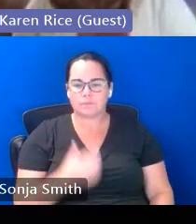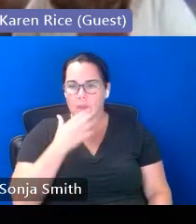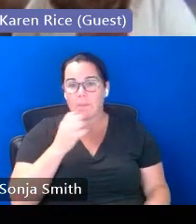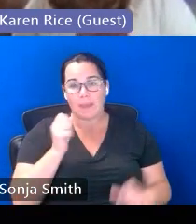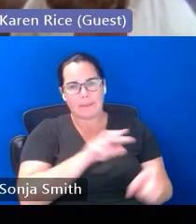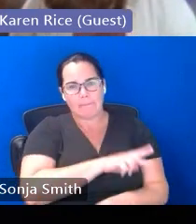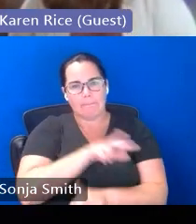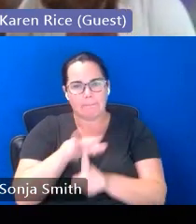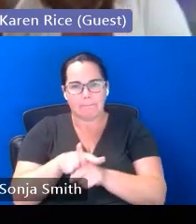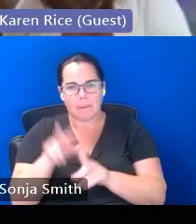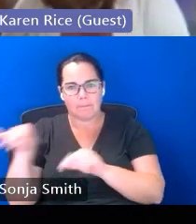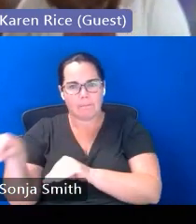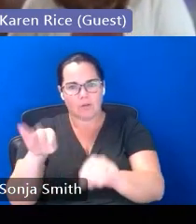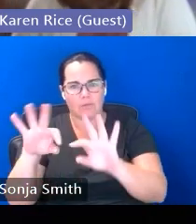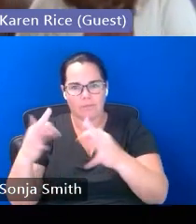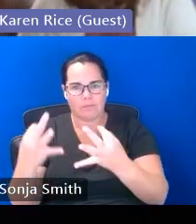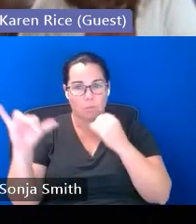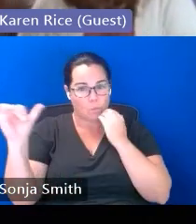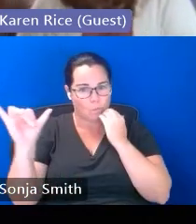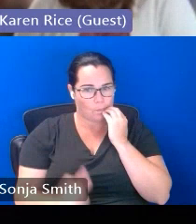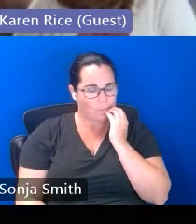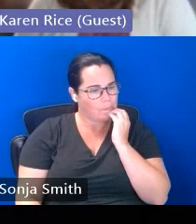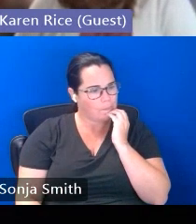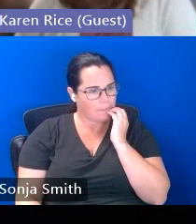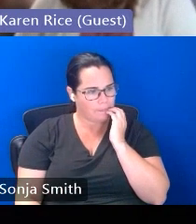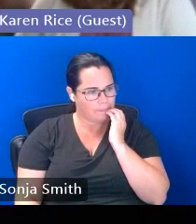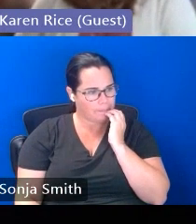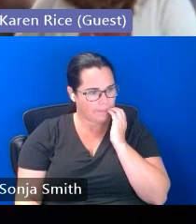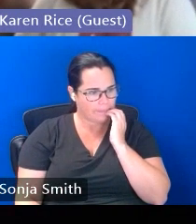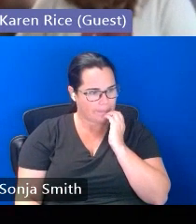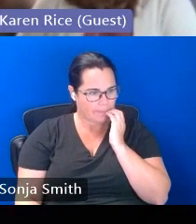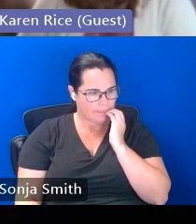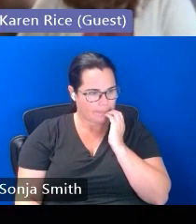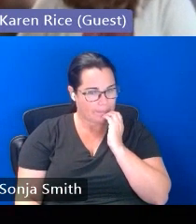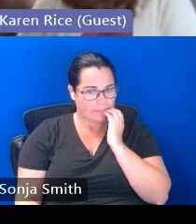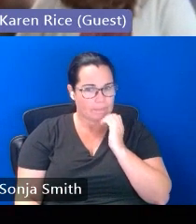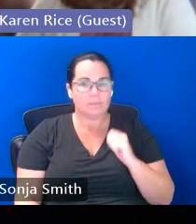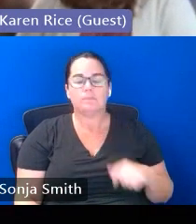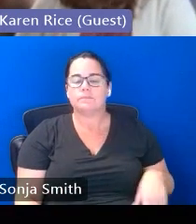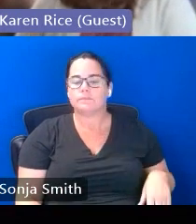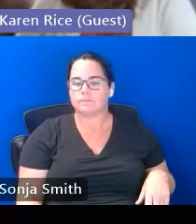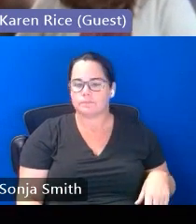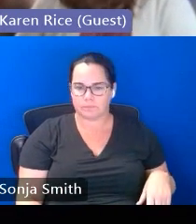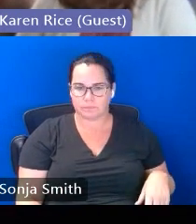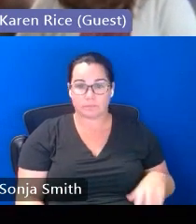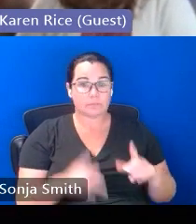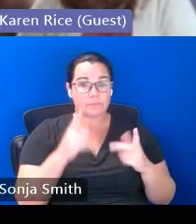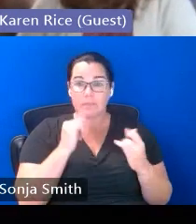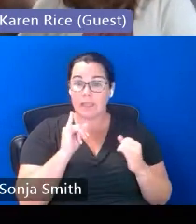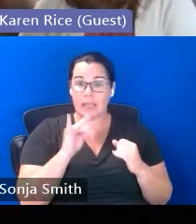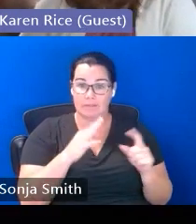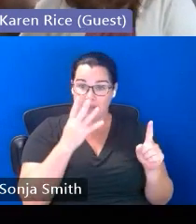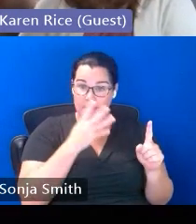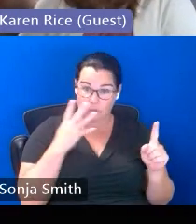migrant families as well um okay so some strategies we want to make sure we're identifying any immigrant or of course migrant family who is experiencing